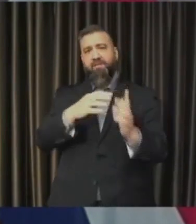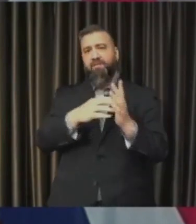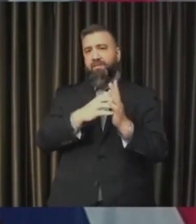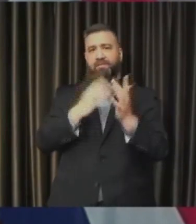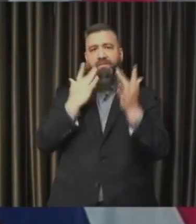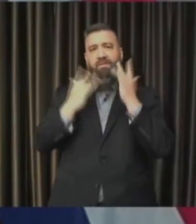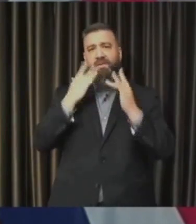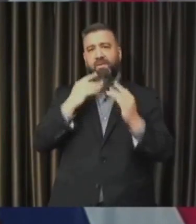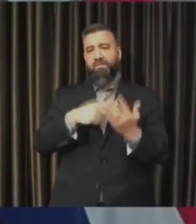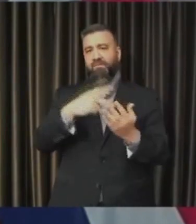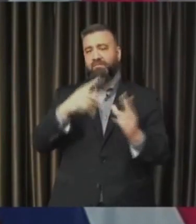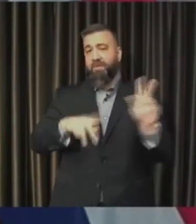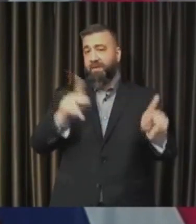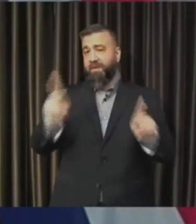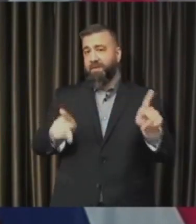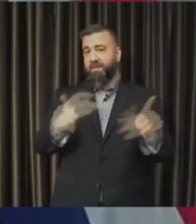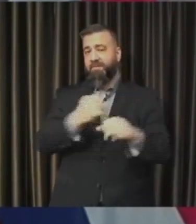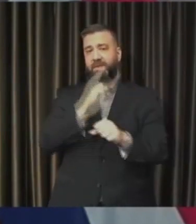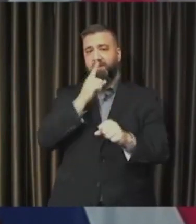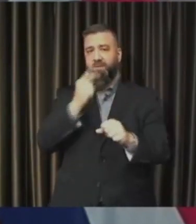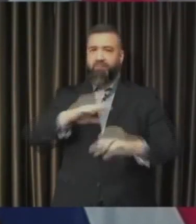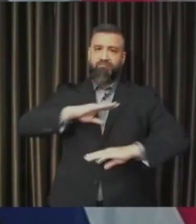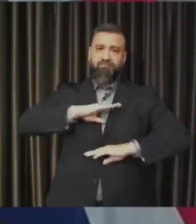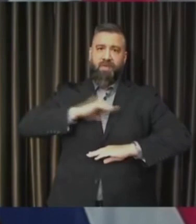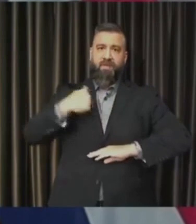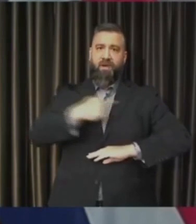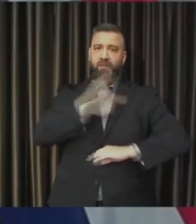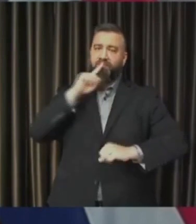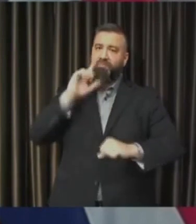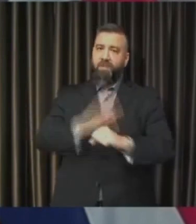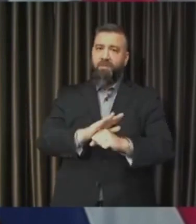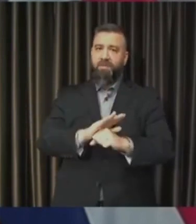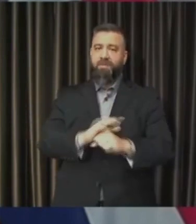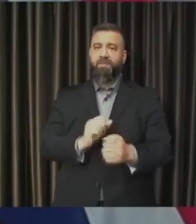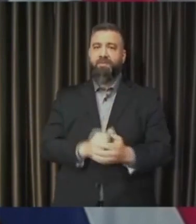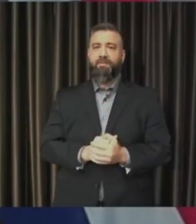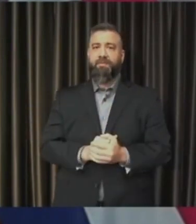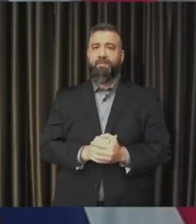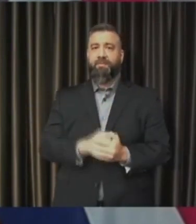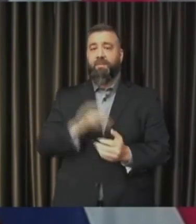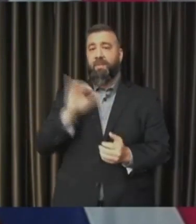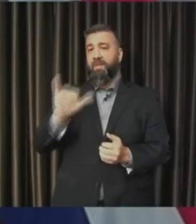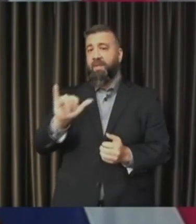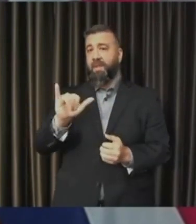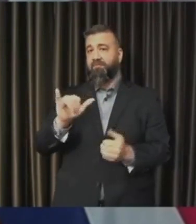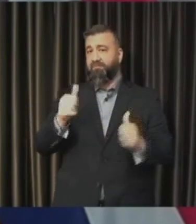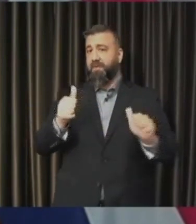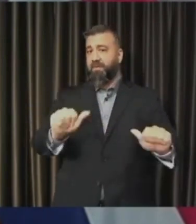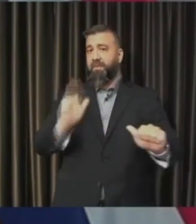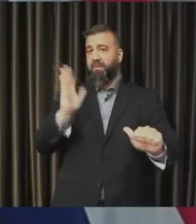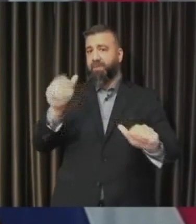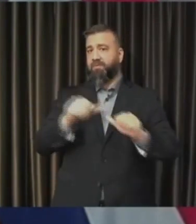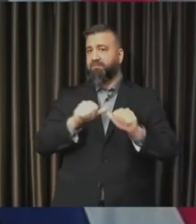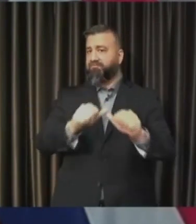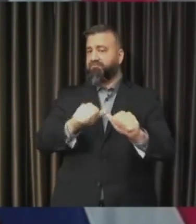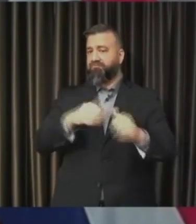that will ensure we live up to our commitment to health equity. And that effort will continue to gain momentum.